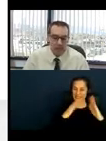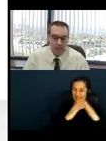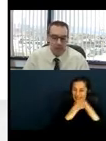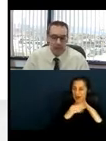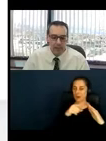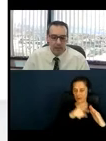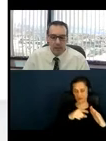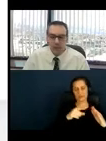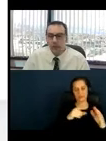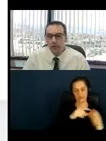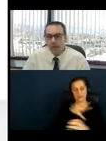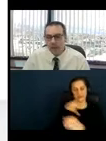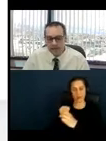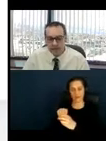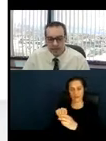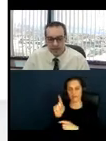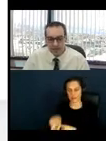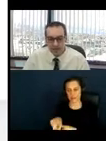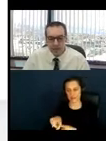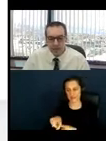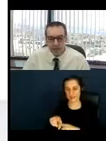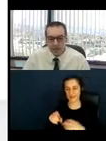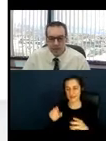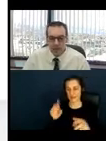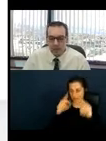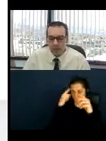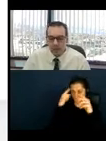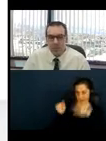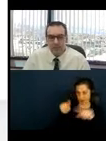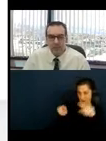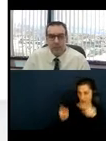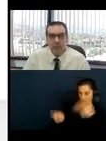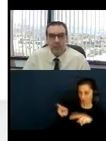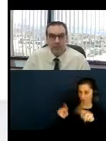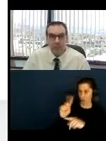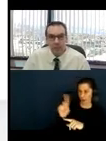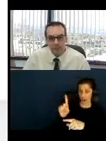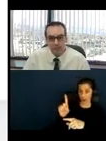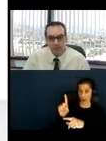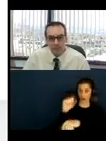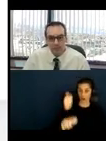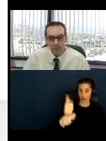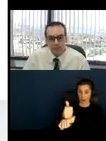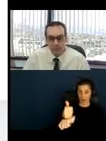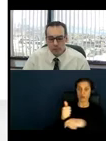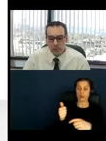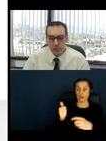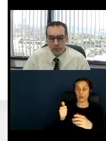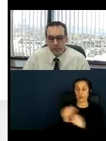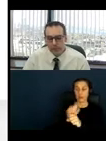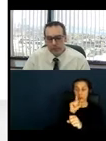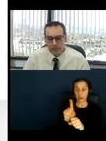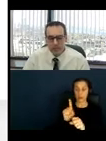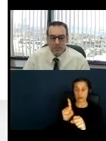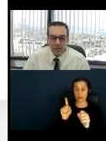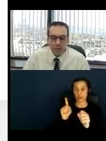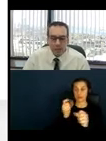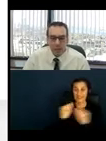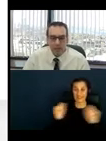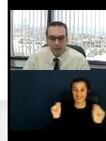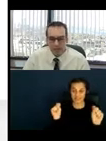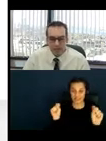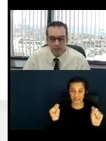outdoor dining, not only for access, but also for public safety and maintained use. So this could mean if the existing